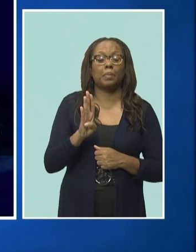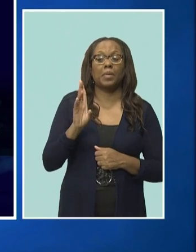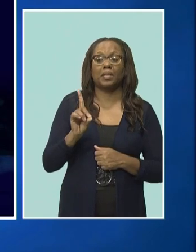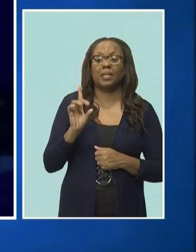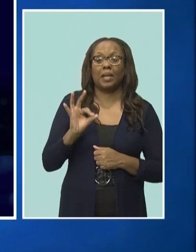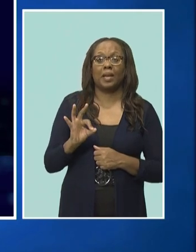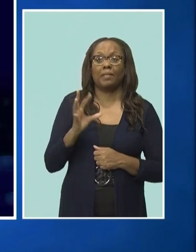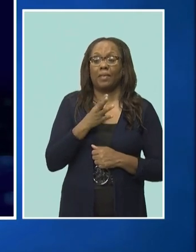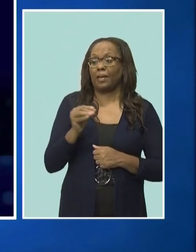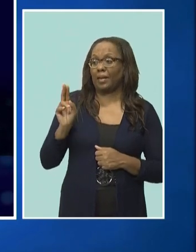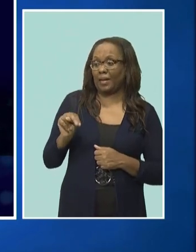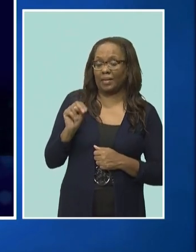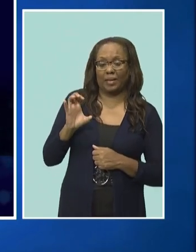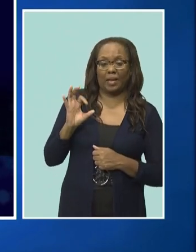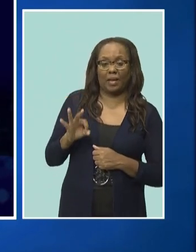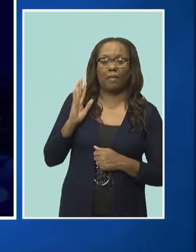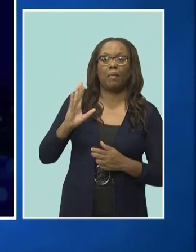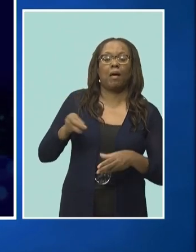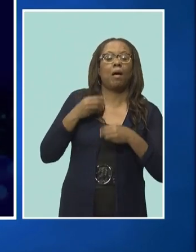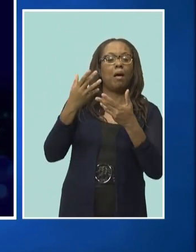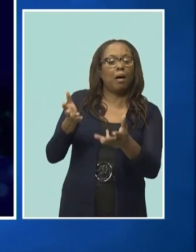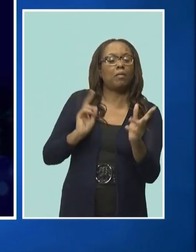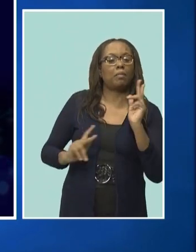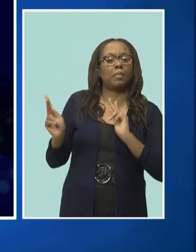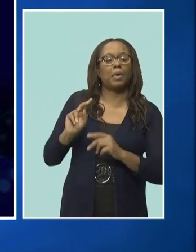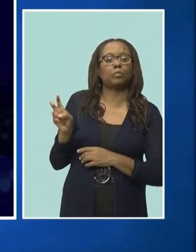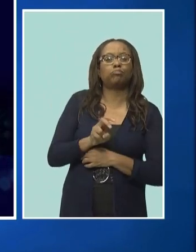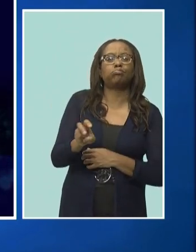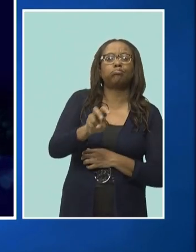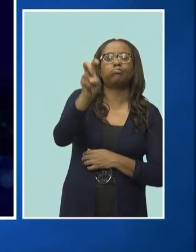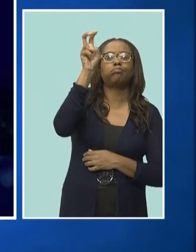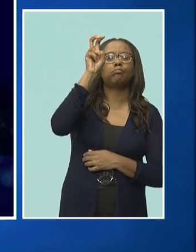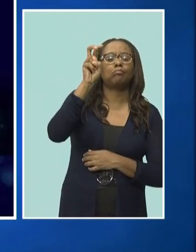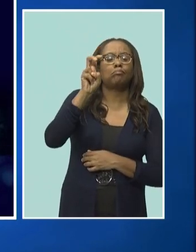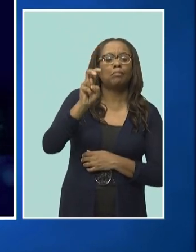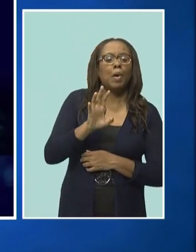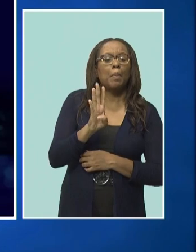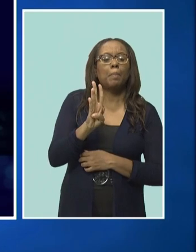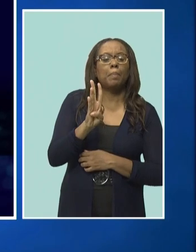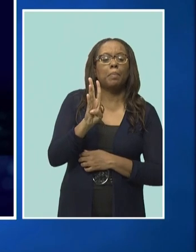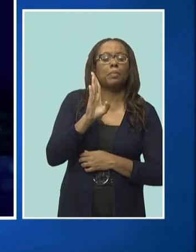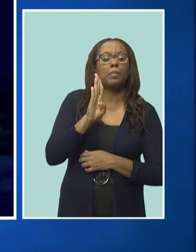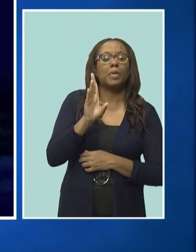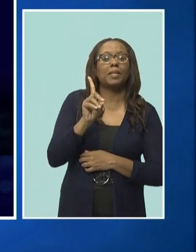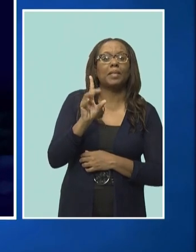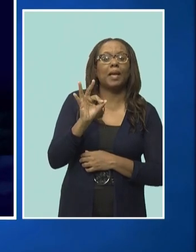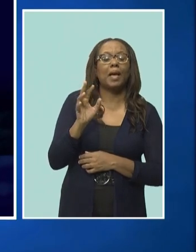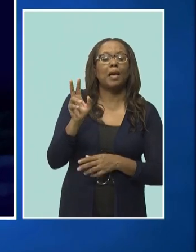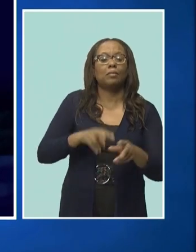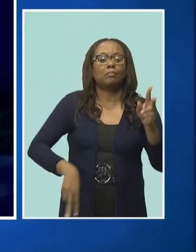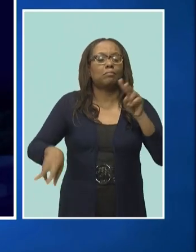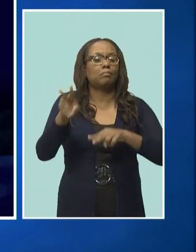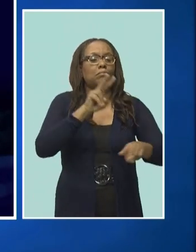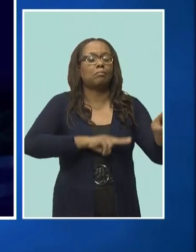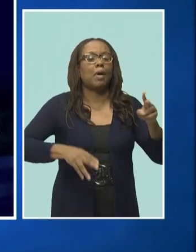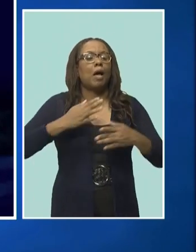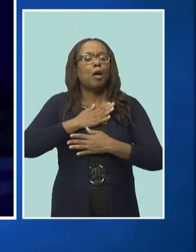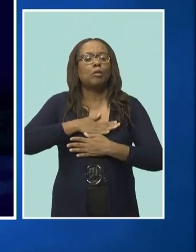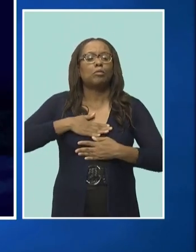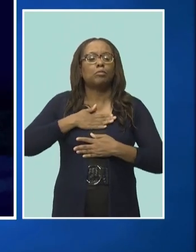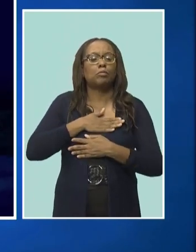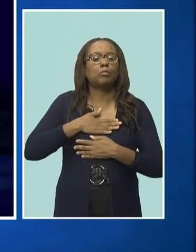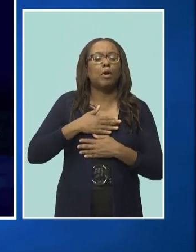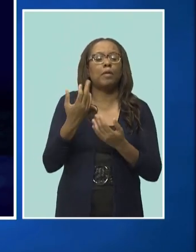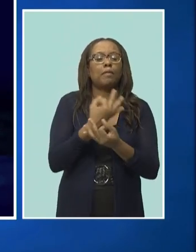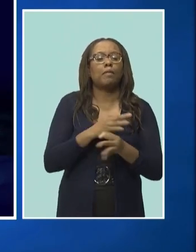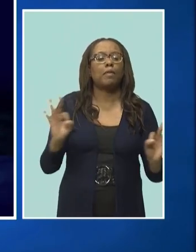the National Cultural Foundation is offering attendees a chance to tour the Barbados National Armory and enjoy free rum tastings from five distilleries on the